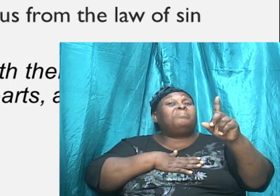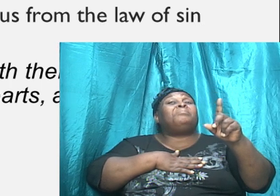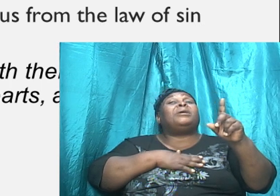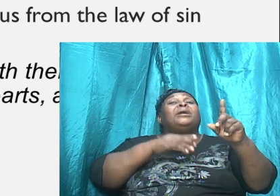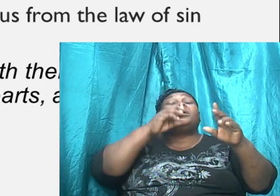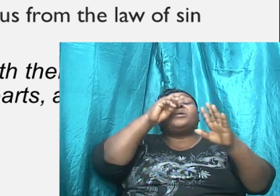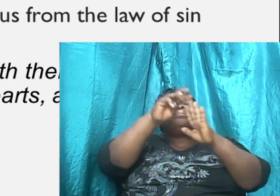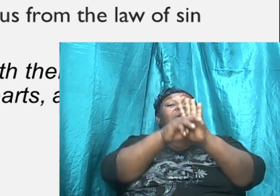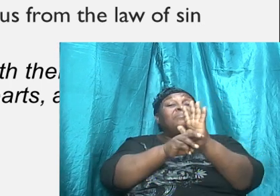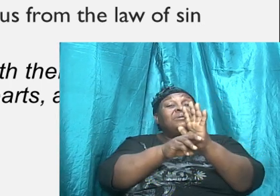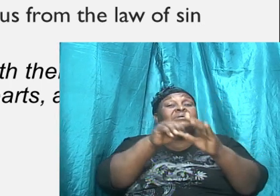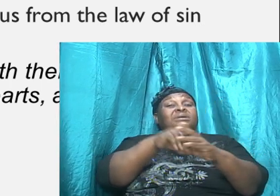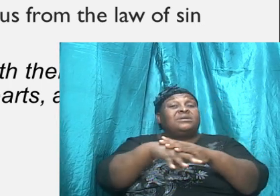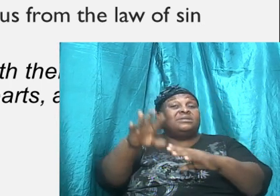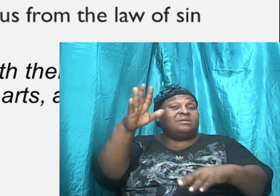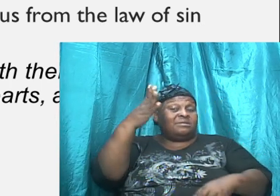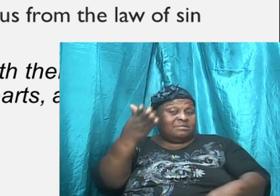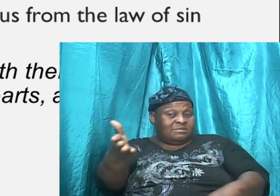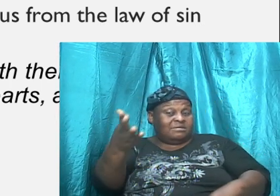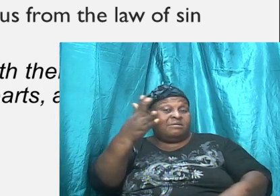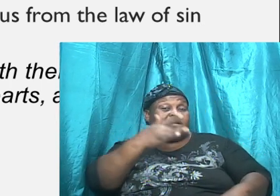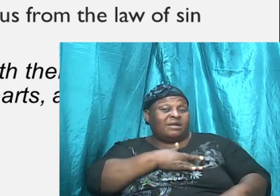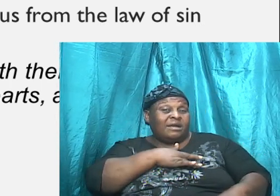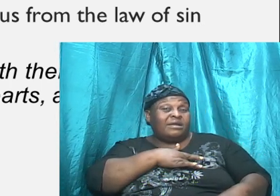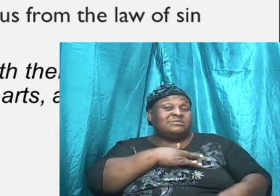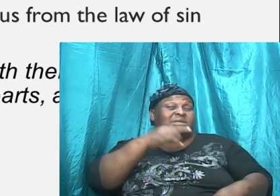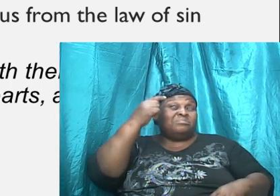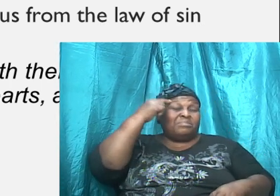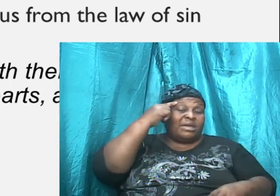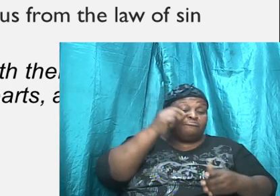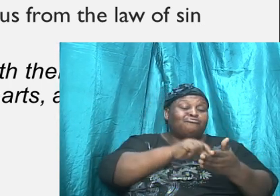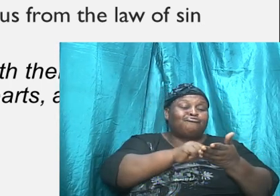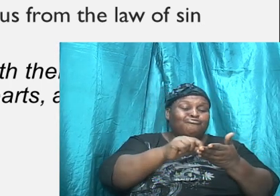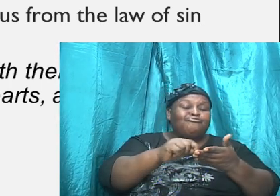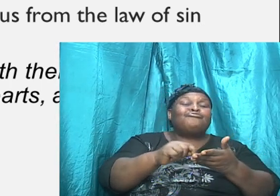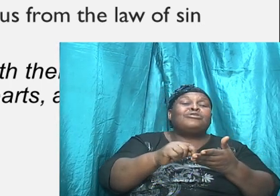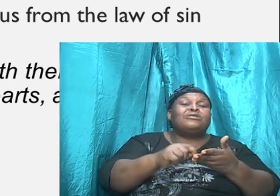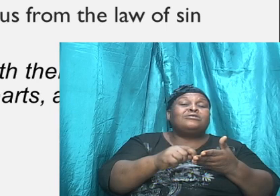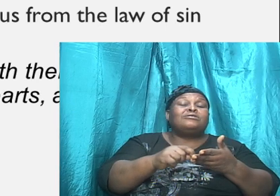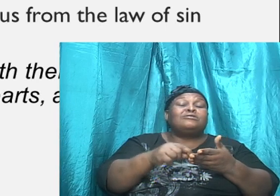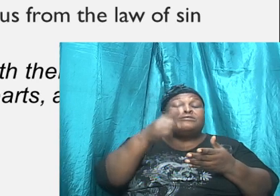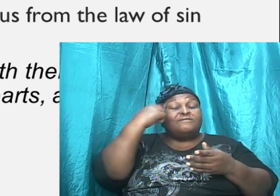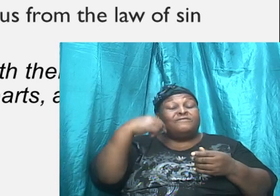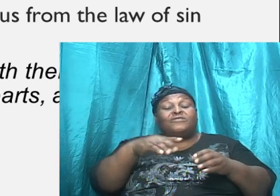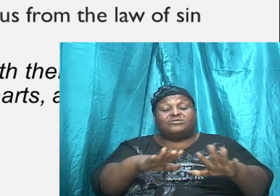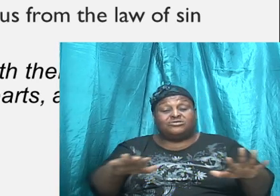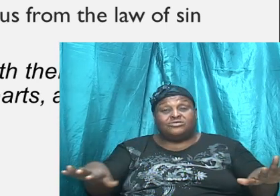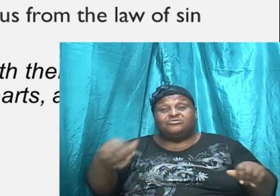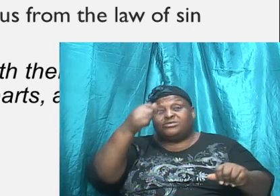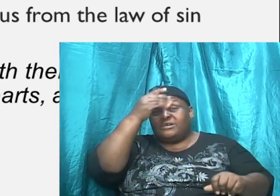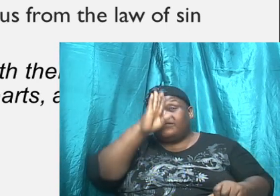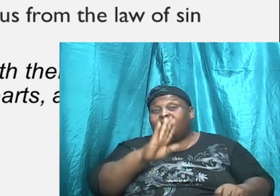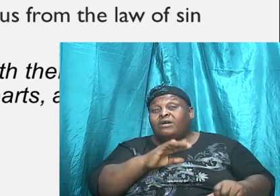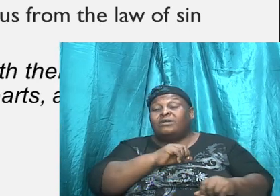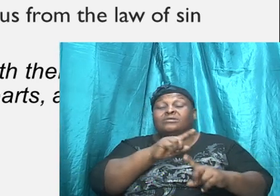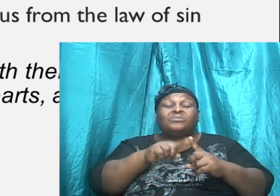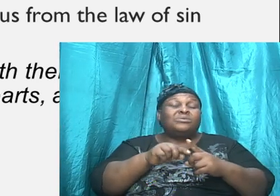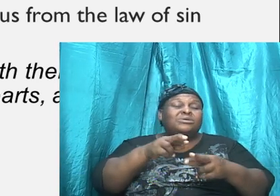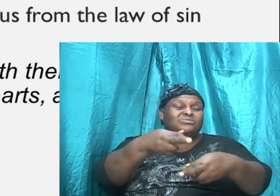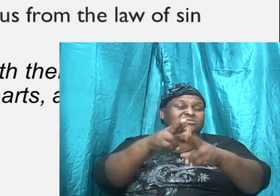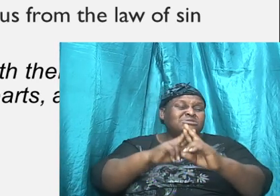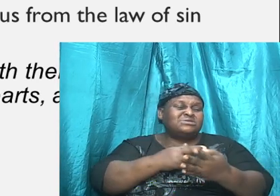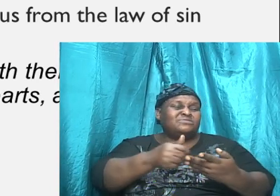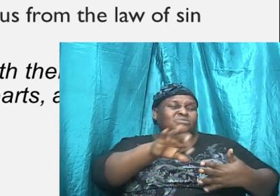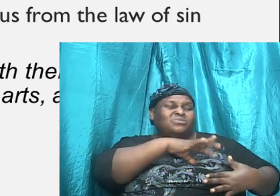their mind, I will write them. And so for the child of God, when we receive the Holy Spirit,